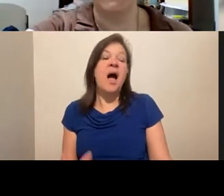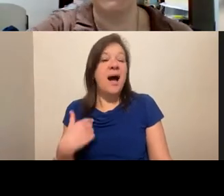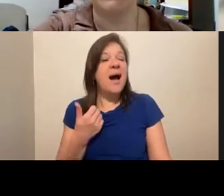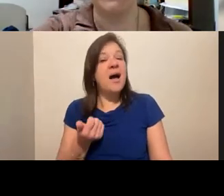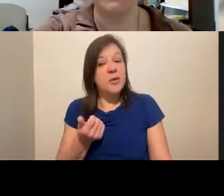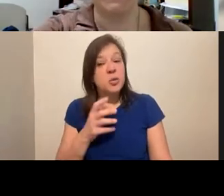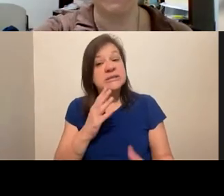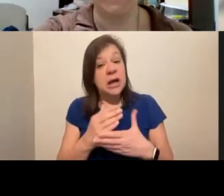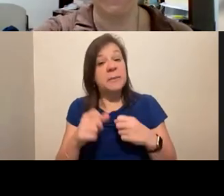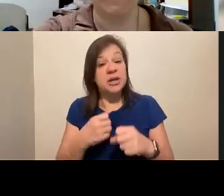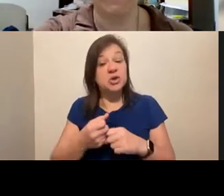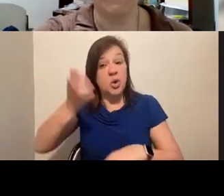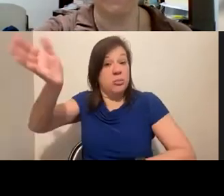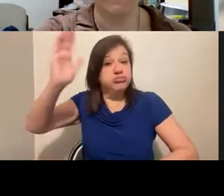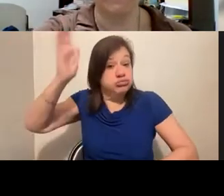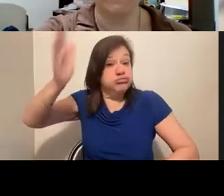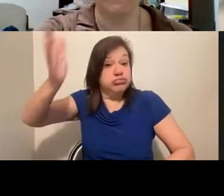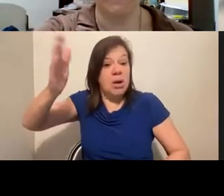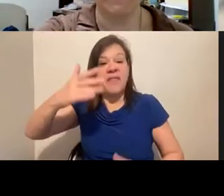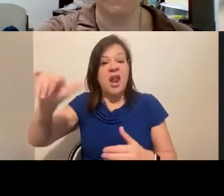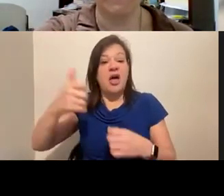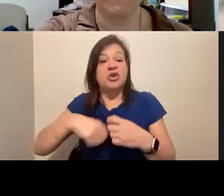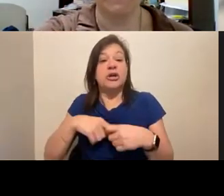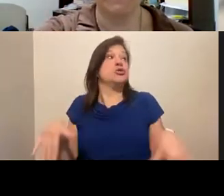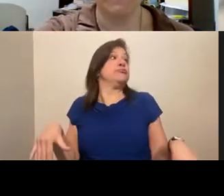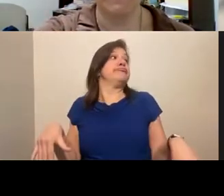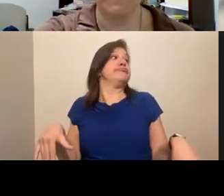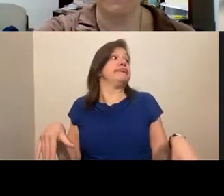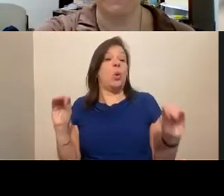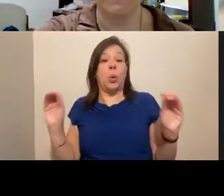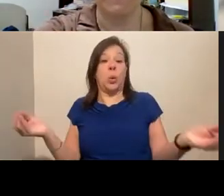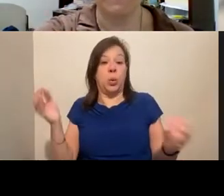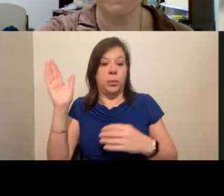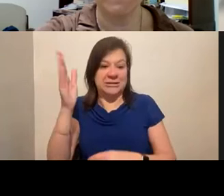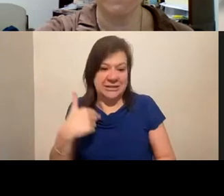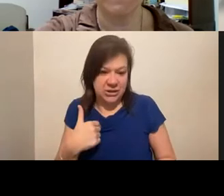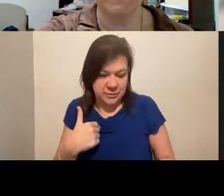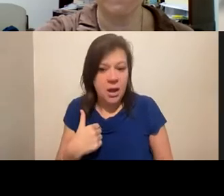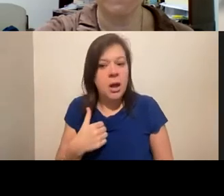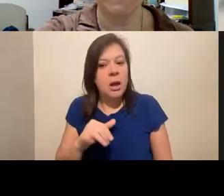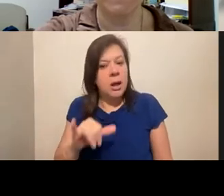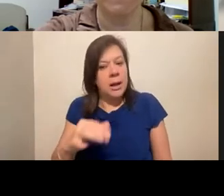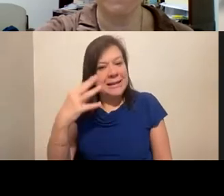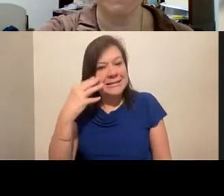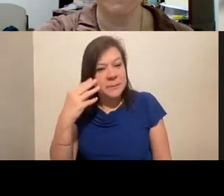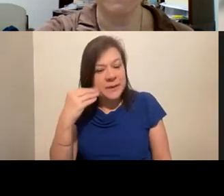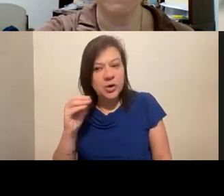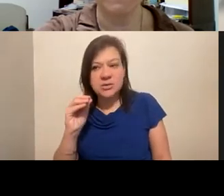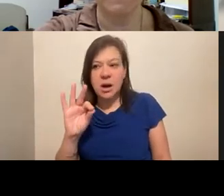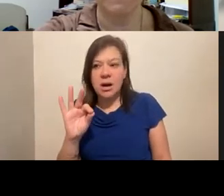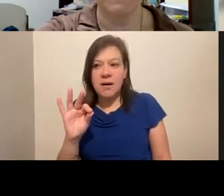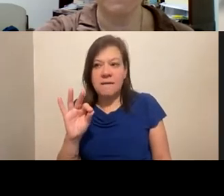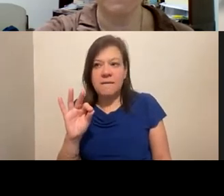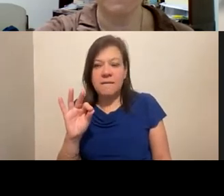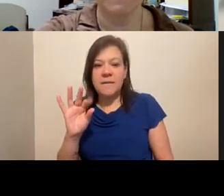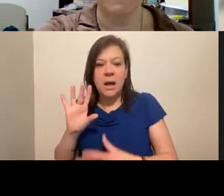I have presented a lot, and I have years where I have not presented at all. And that experience of being able to